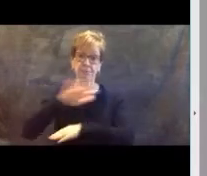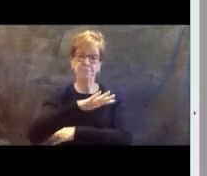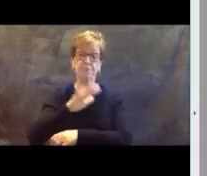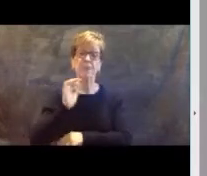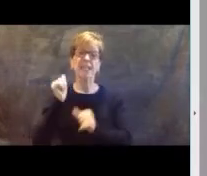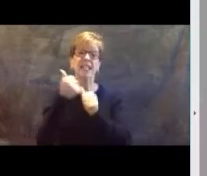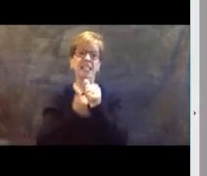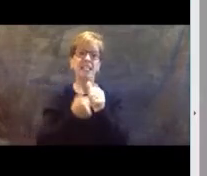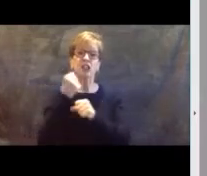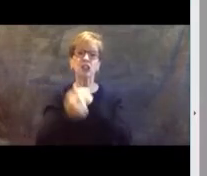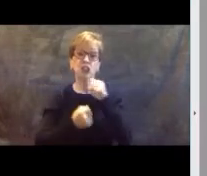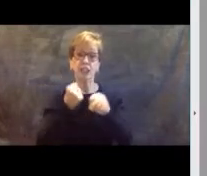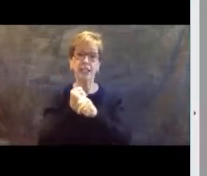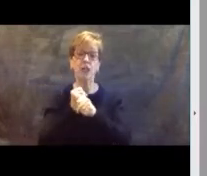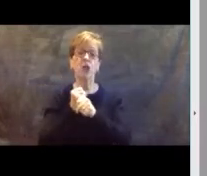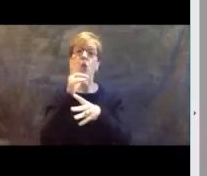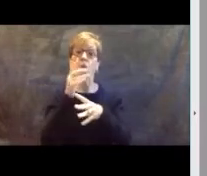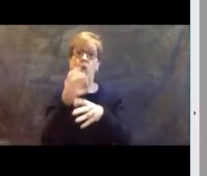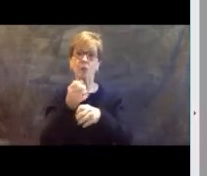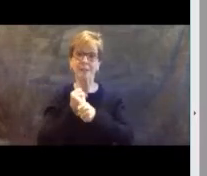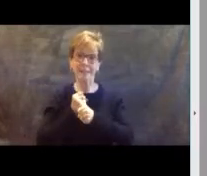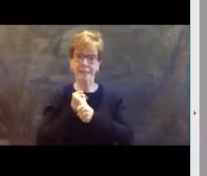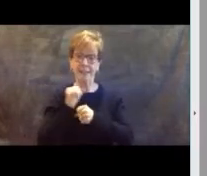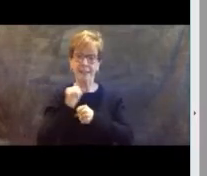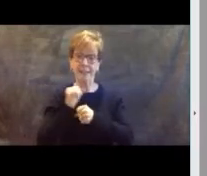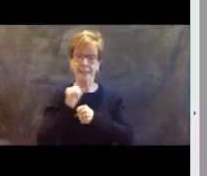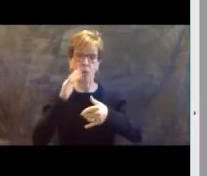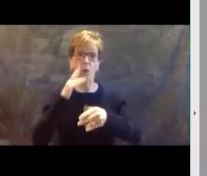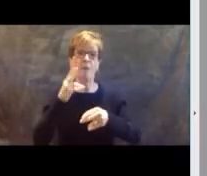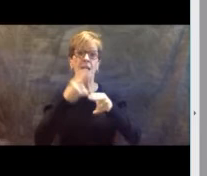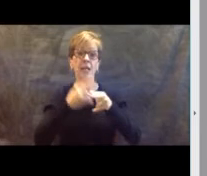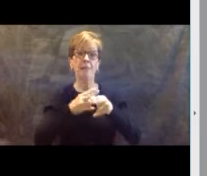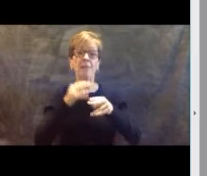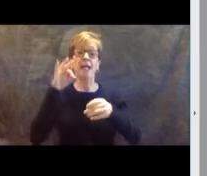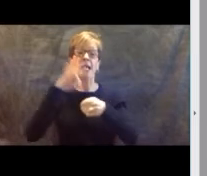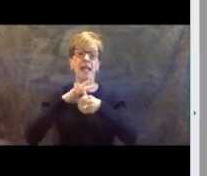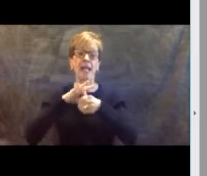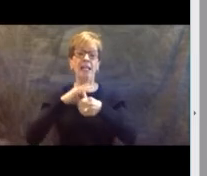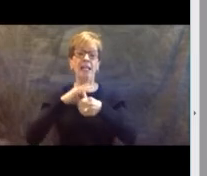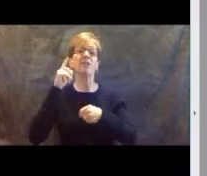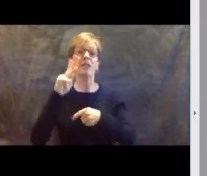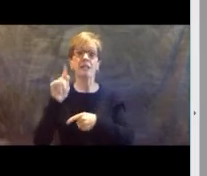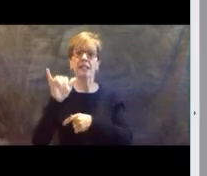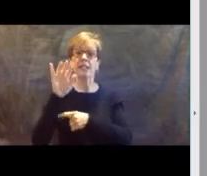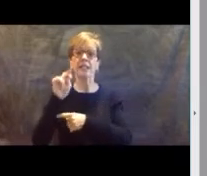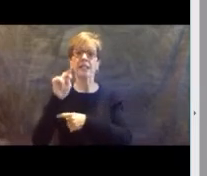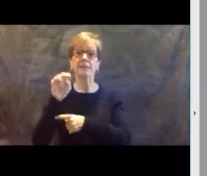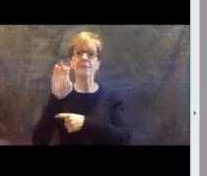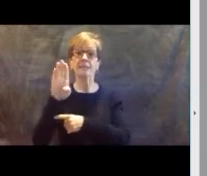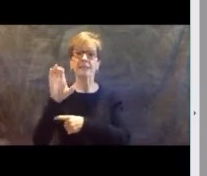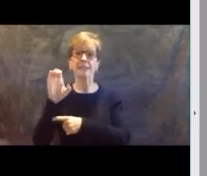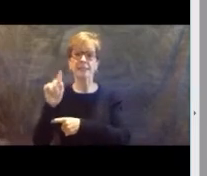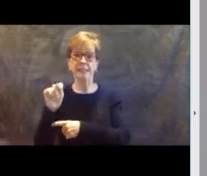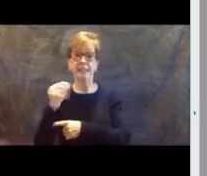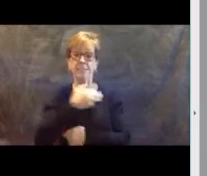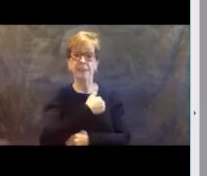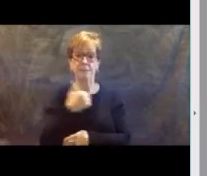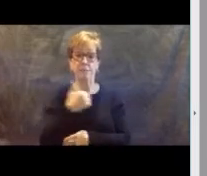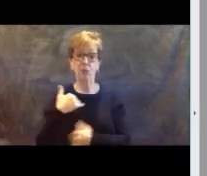will be nominated and elected by the Kentucky NBCT Network members. This year our network elected